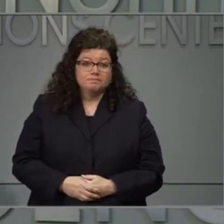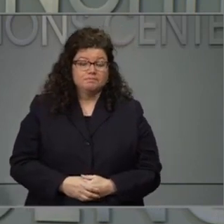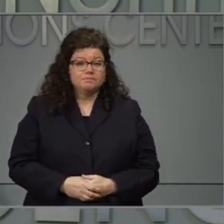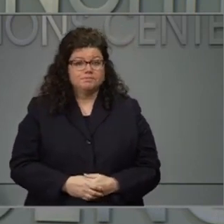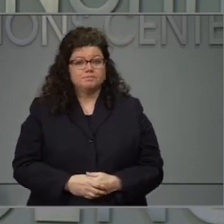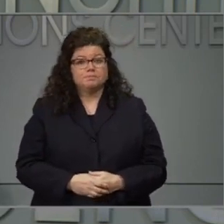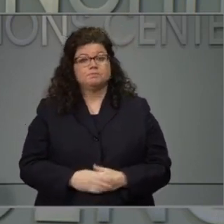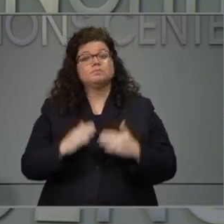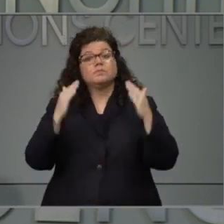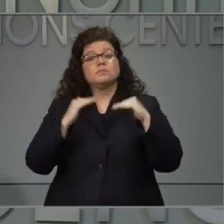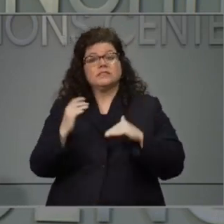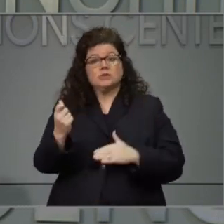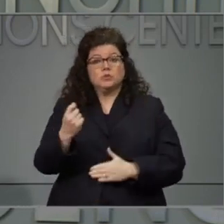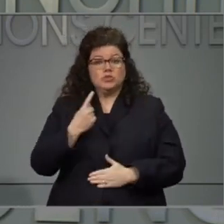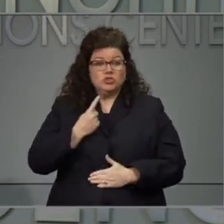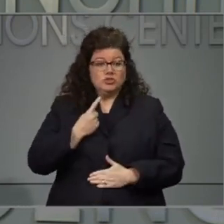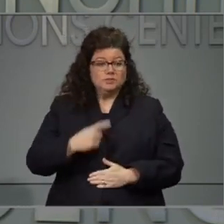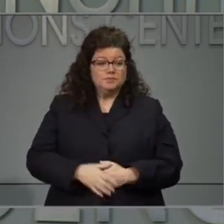Next question.